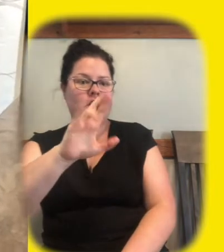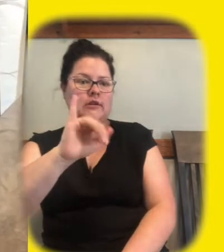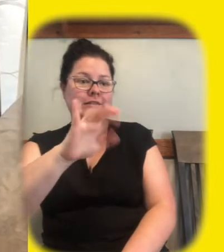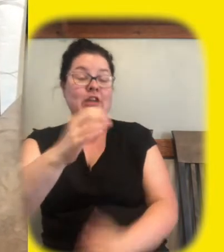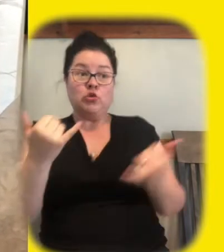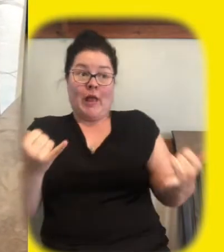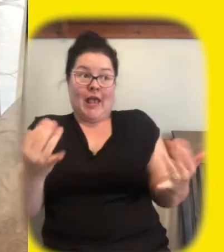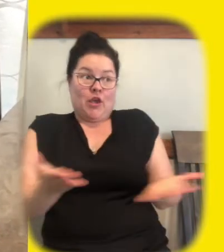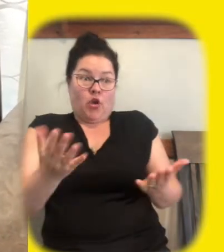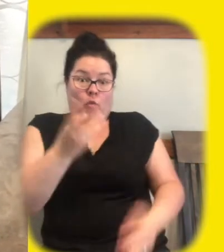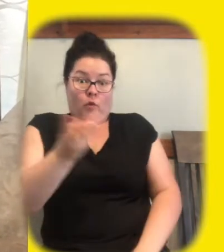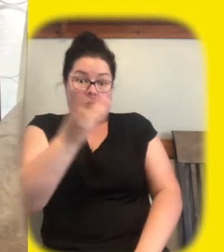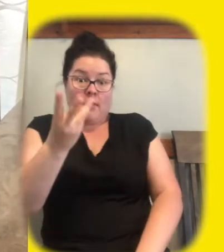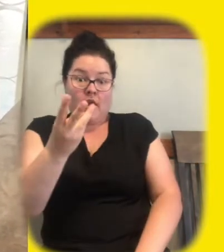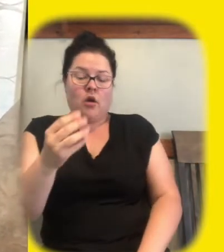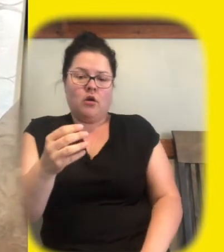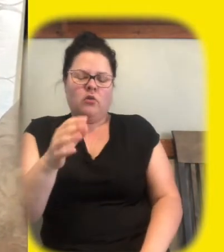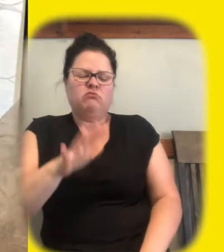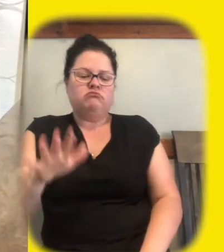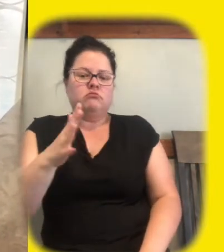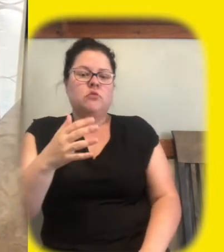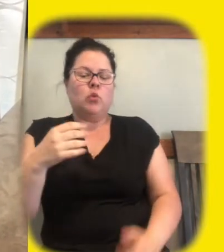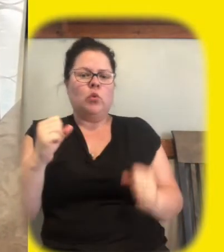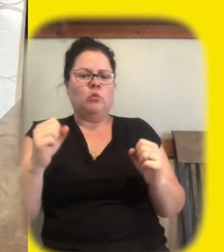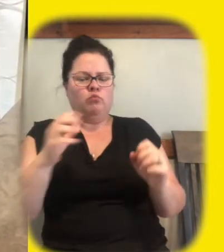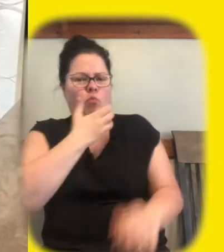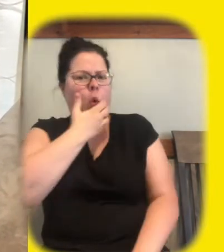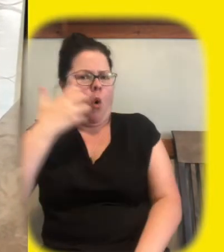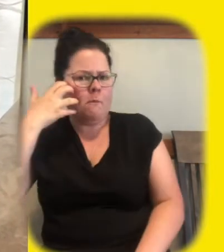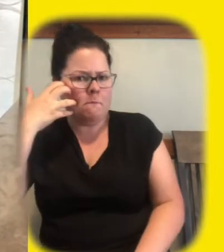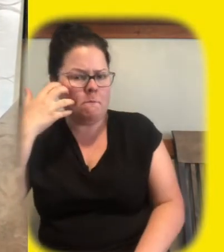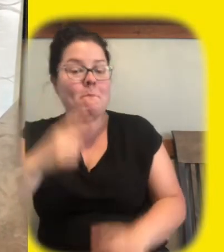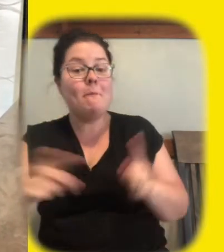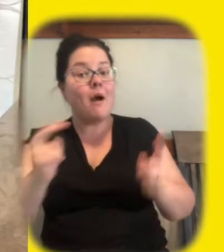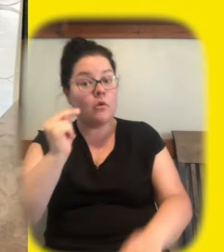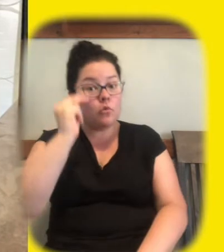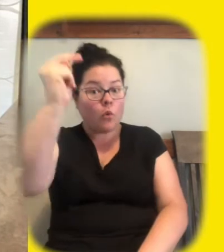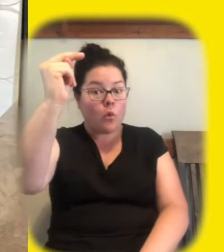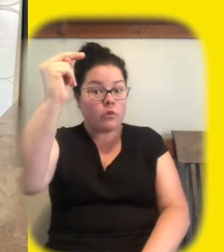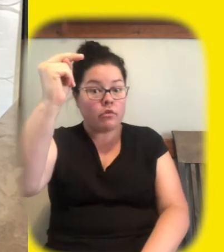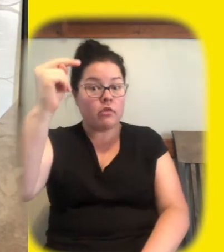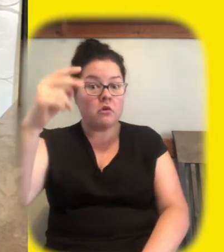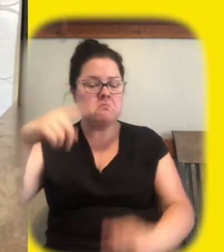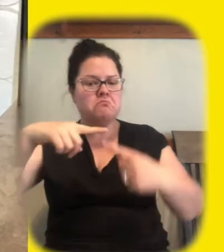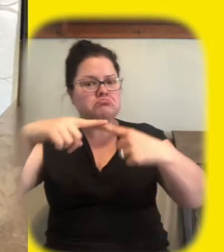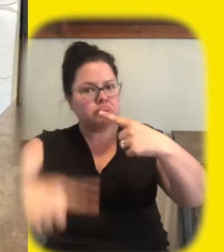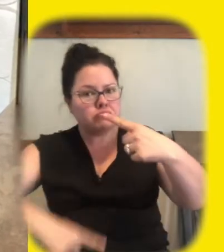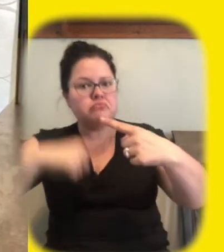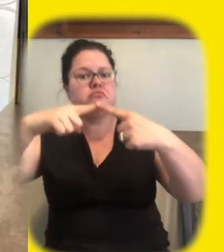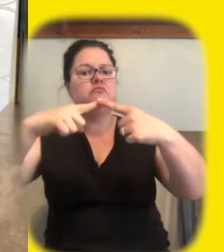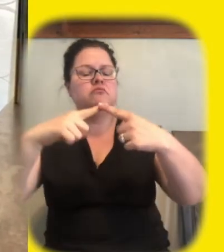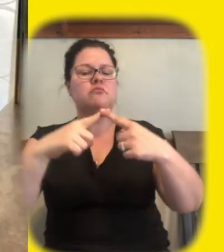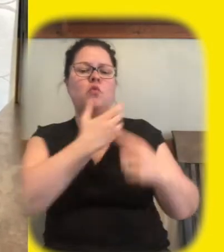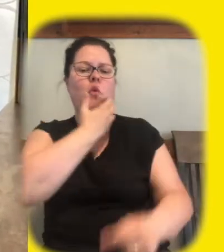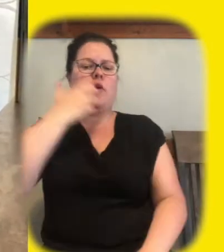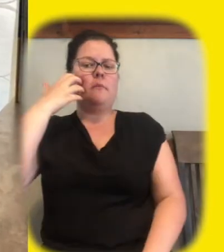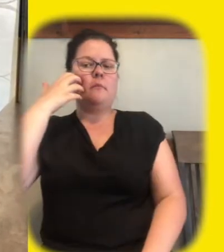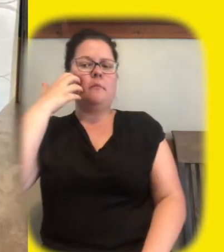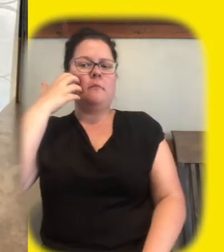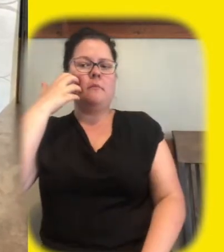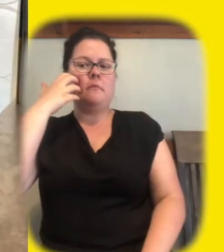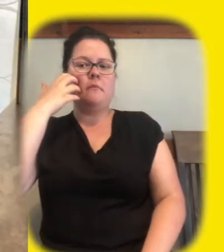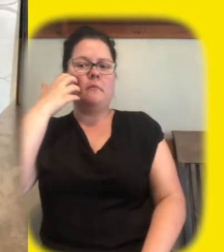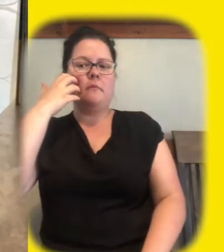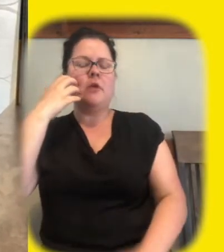day where we are it's very very cold in the cold waters in the north even in the summertime so how do some